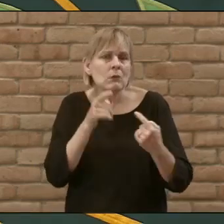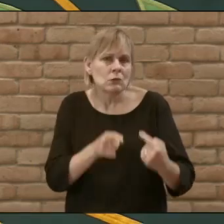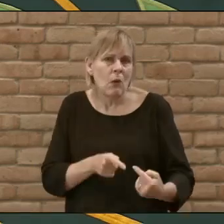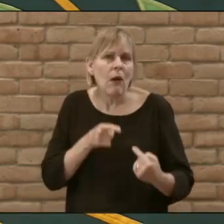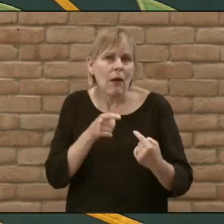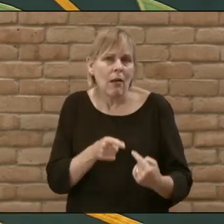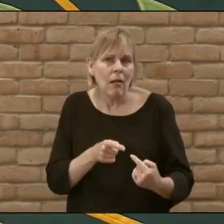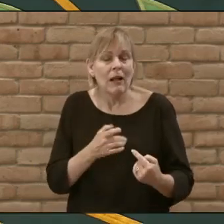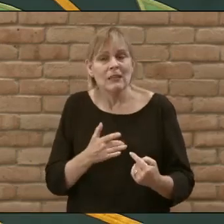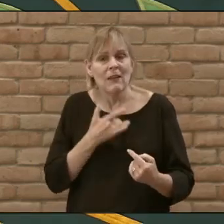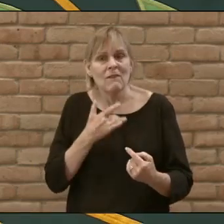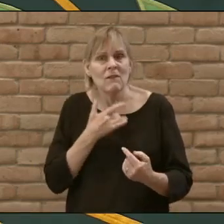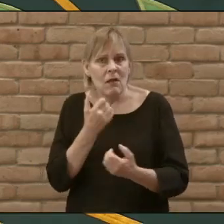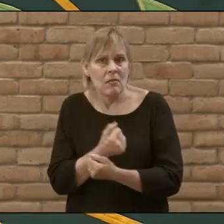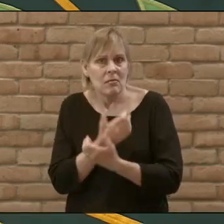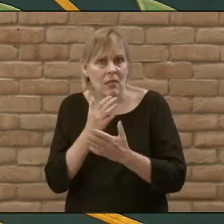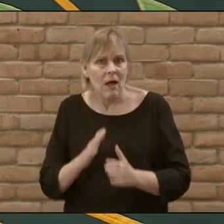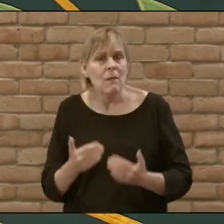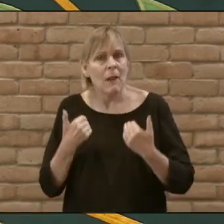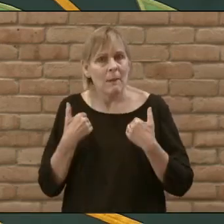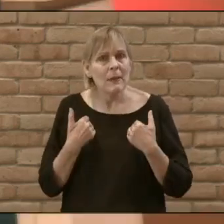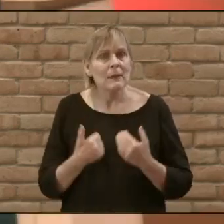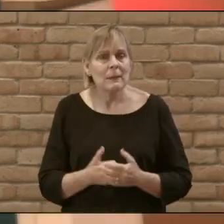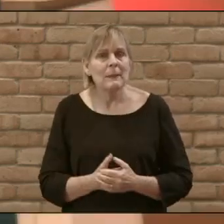to feel loved by me